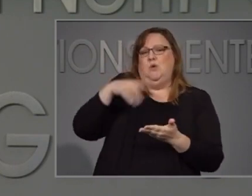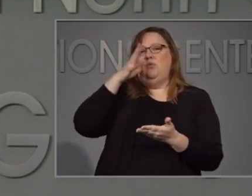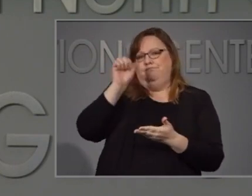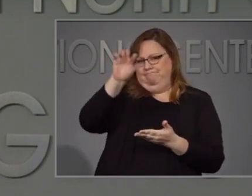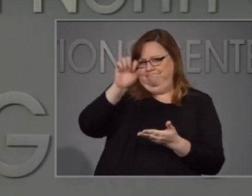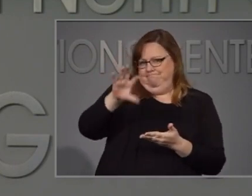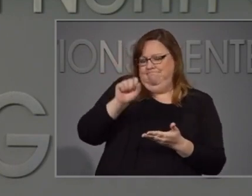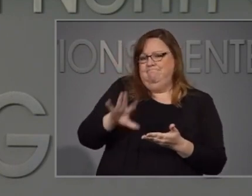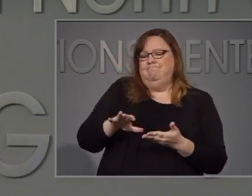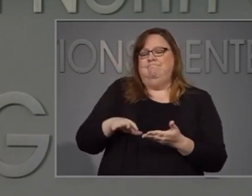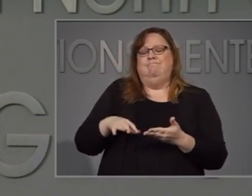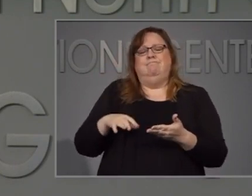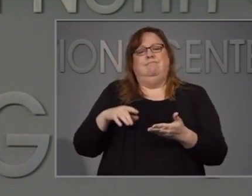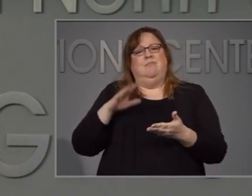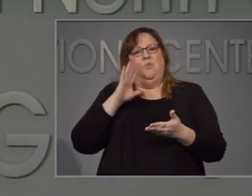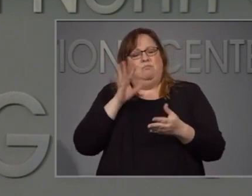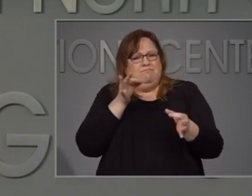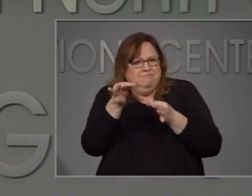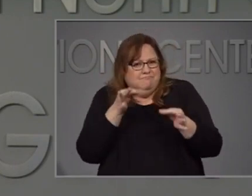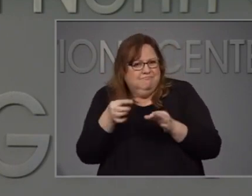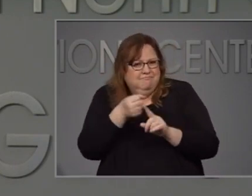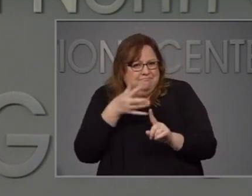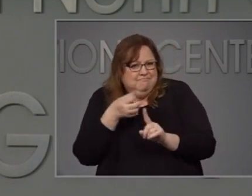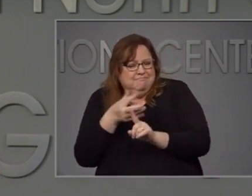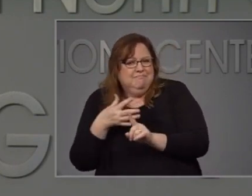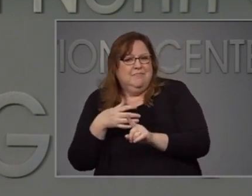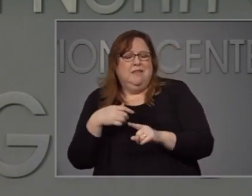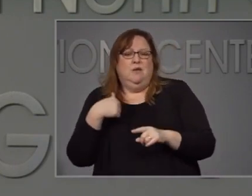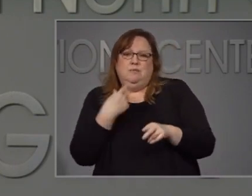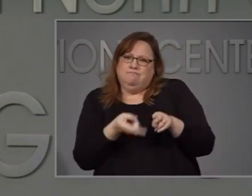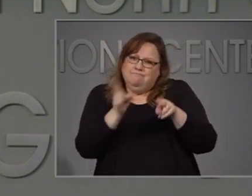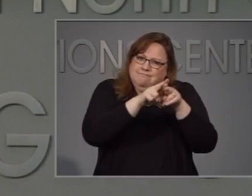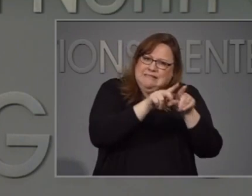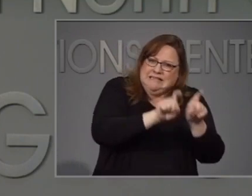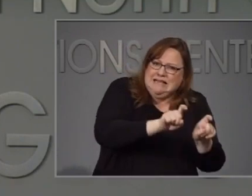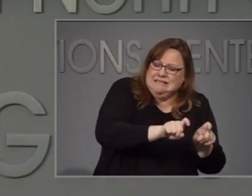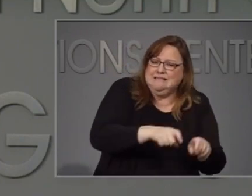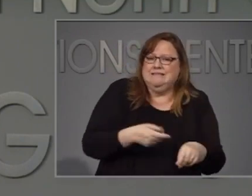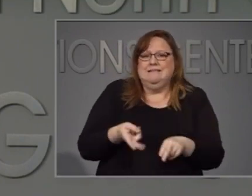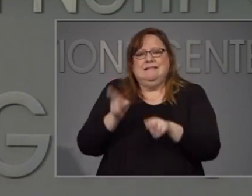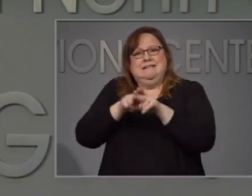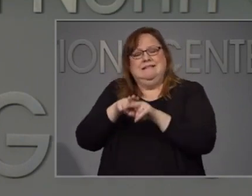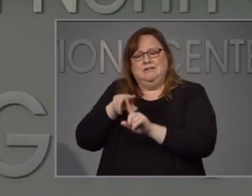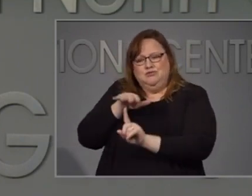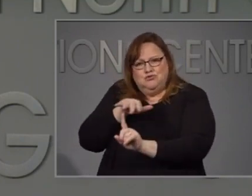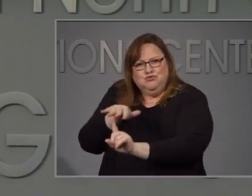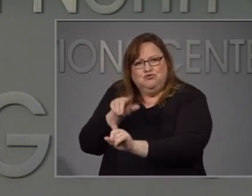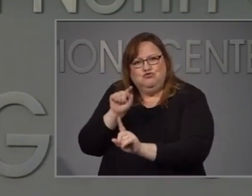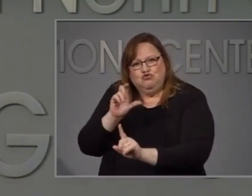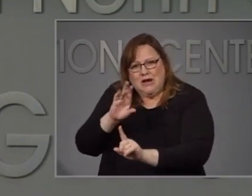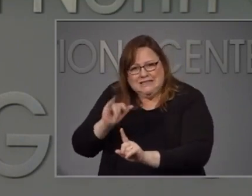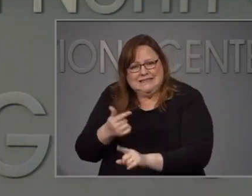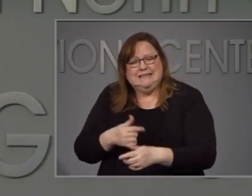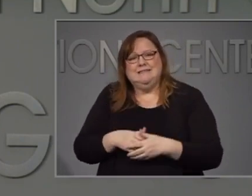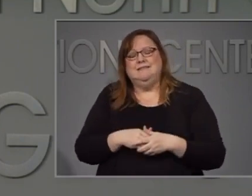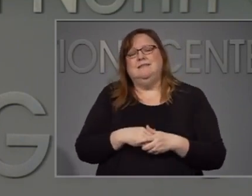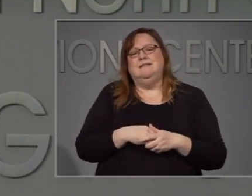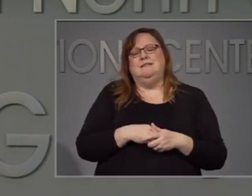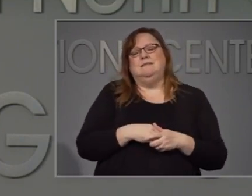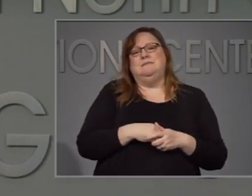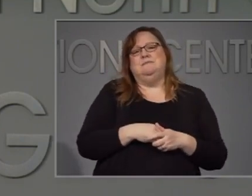make sure that we bolster our testing and tracing. We're trying to do more about putting more testing and tracing